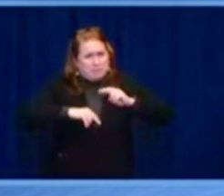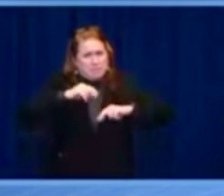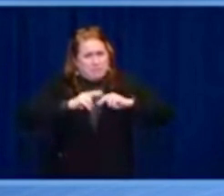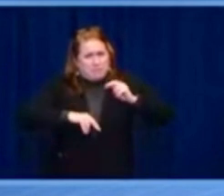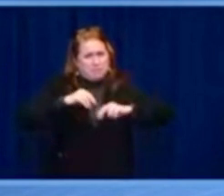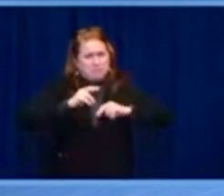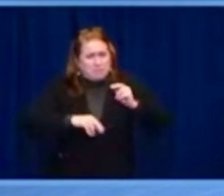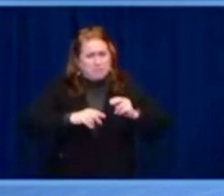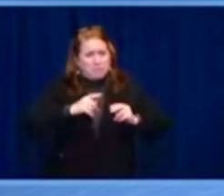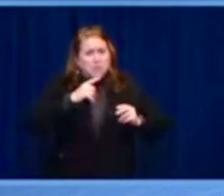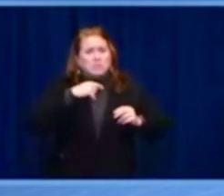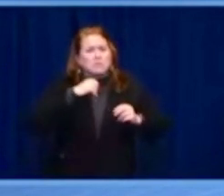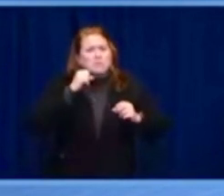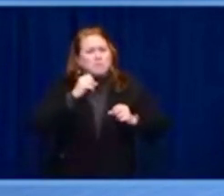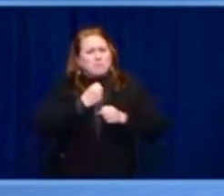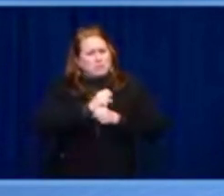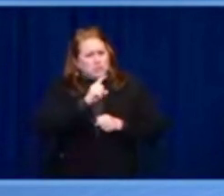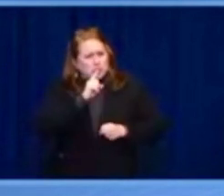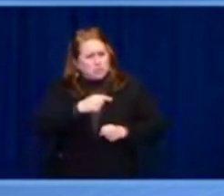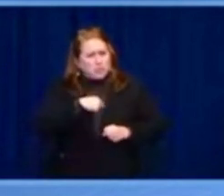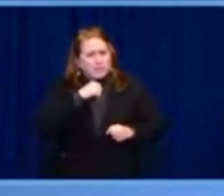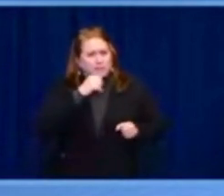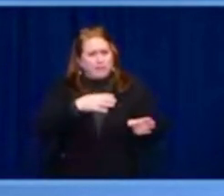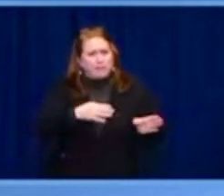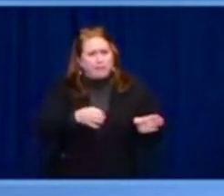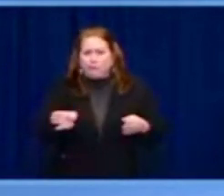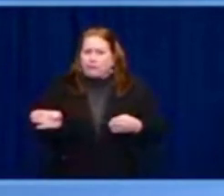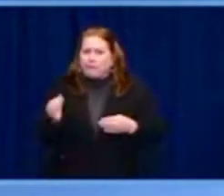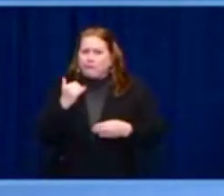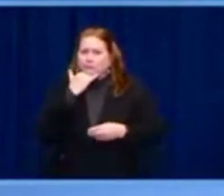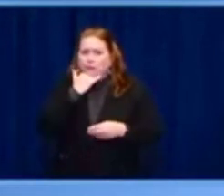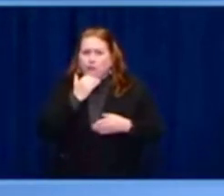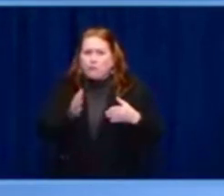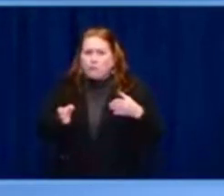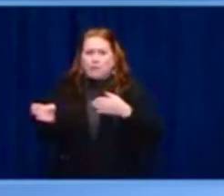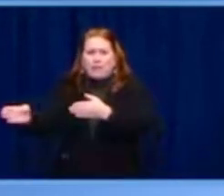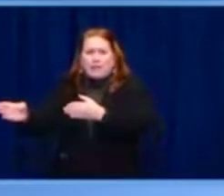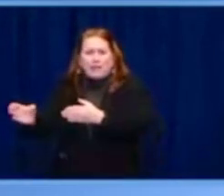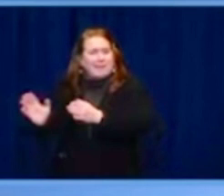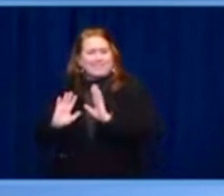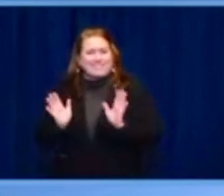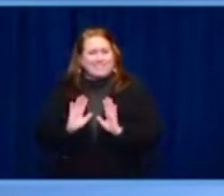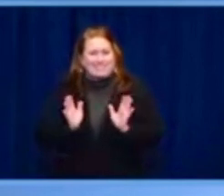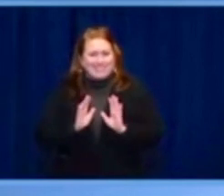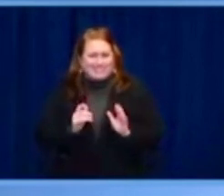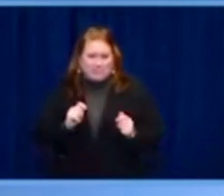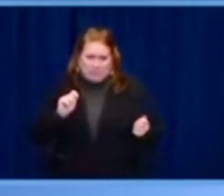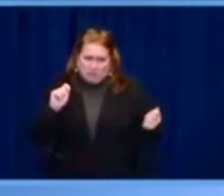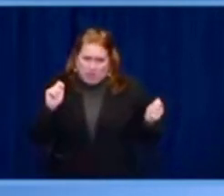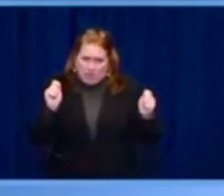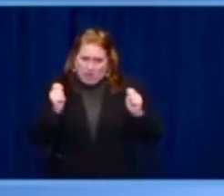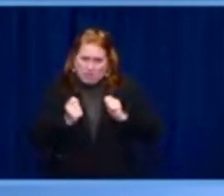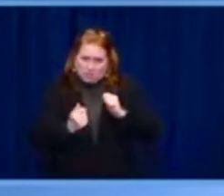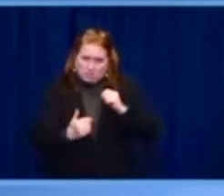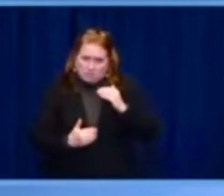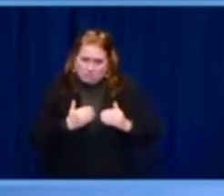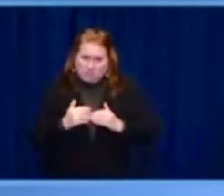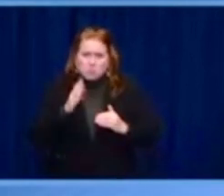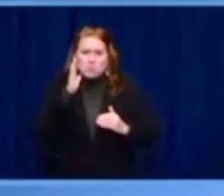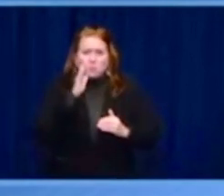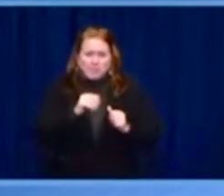while all while creating good union jobs and investing in communities that too often have been left behind in the past.